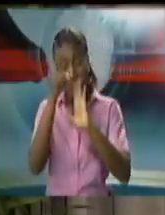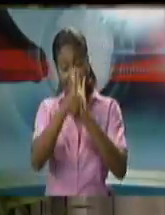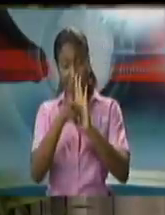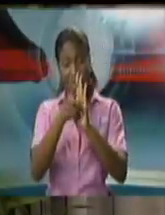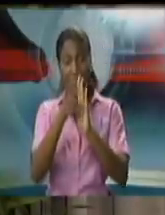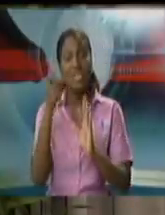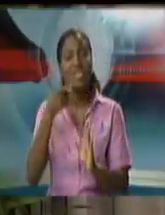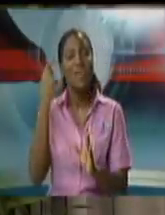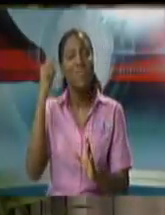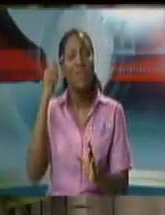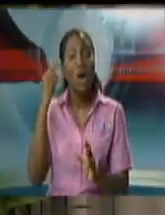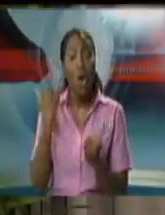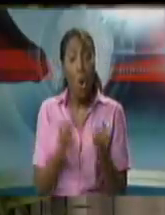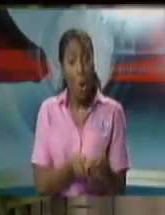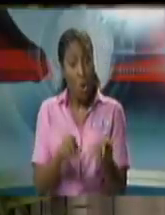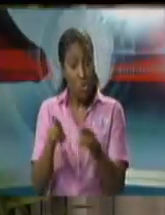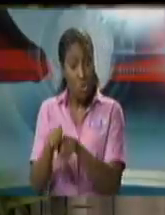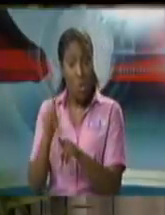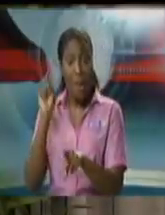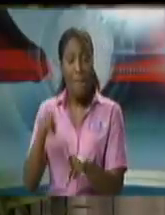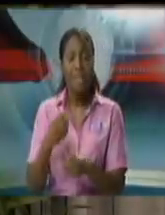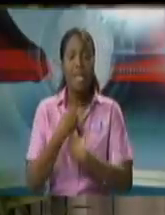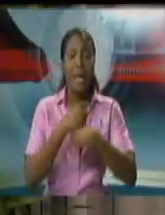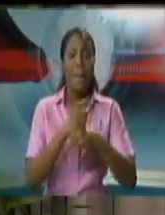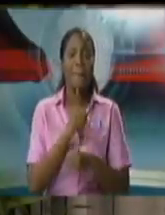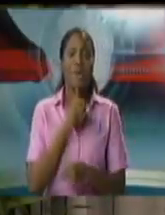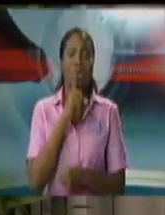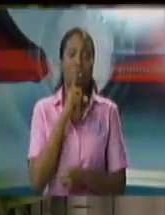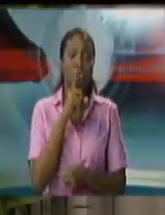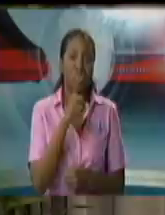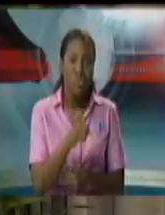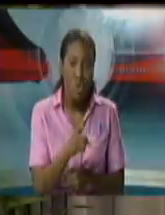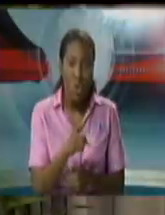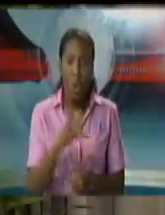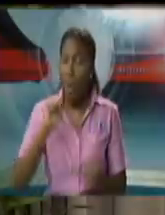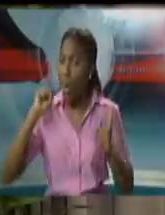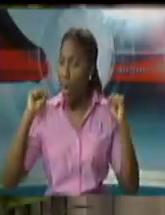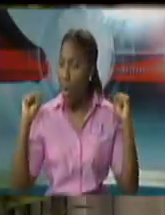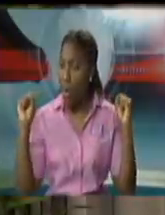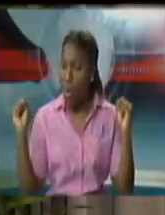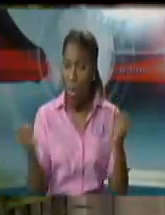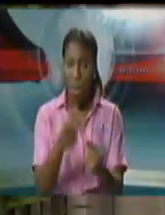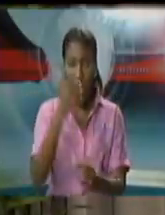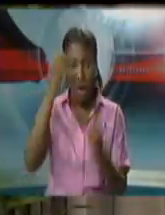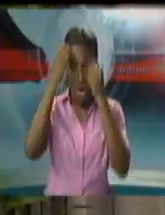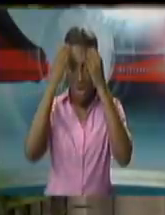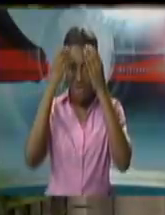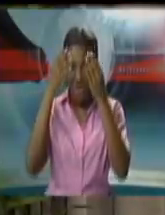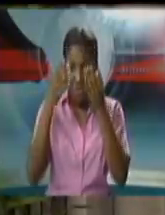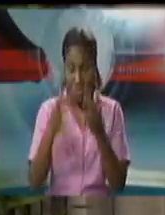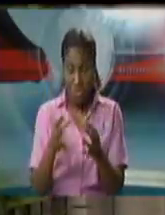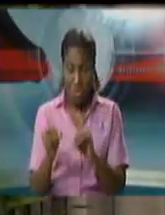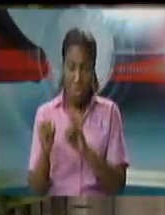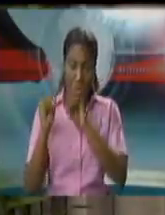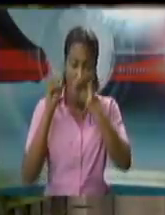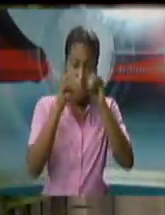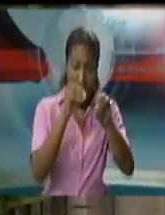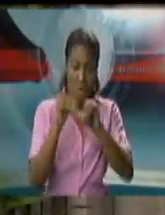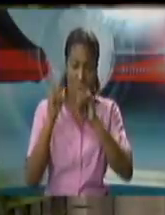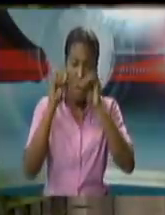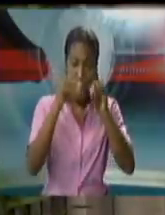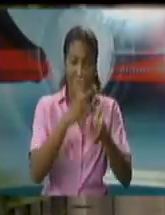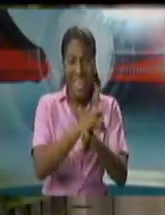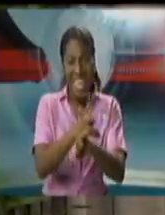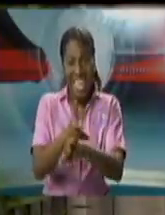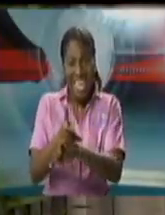maintenance that is the receipt of vital issue of maintenance is managed in a careful way. We are in the